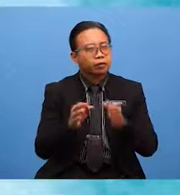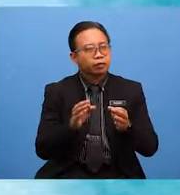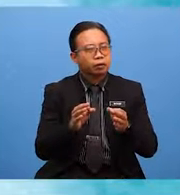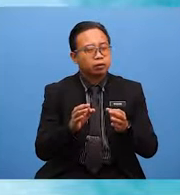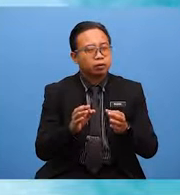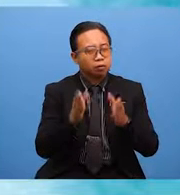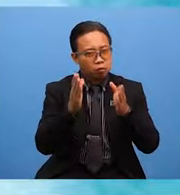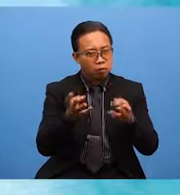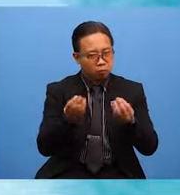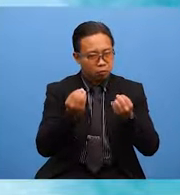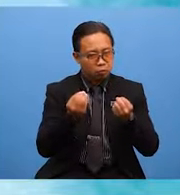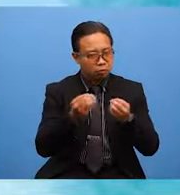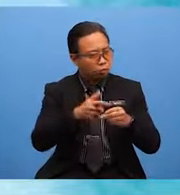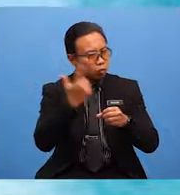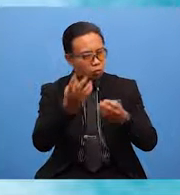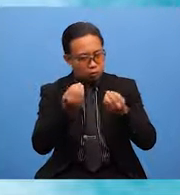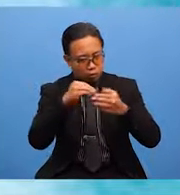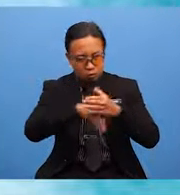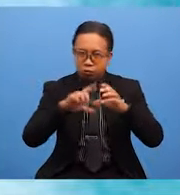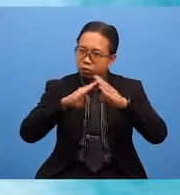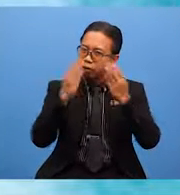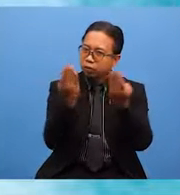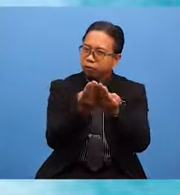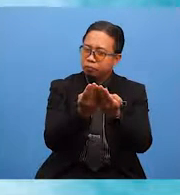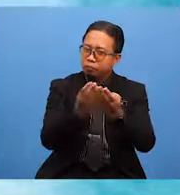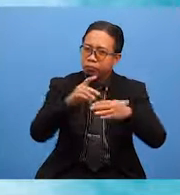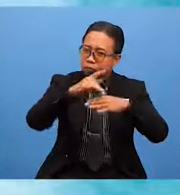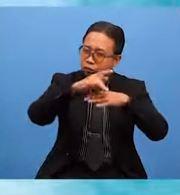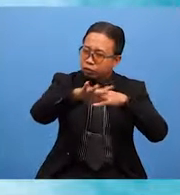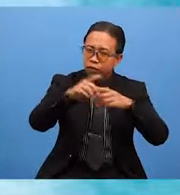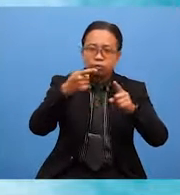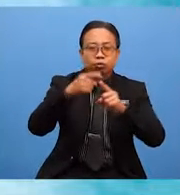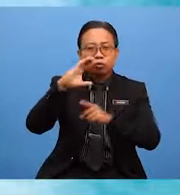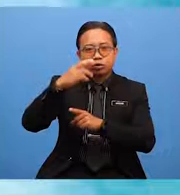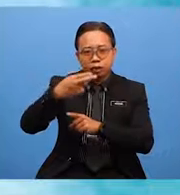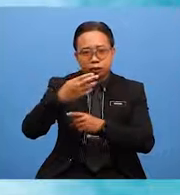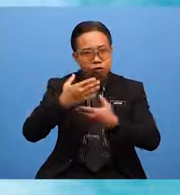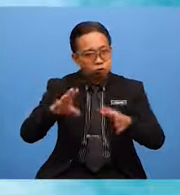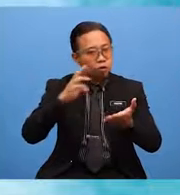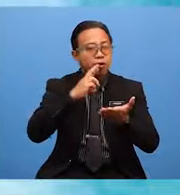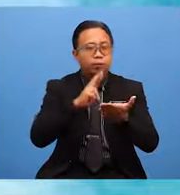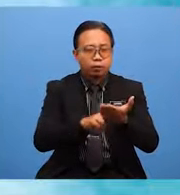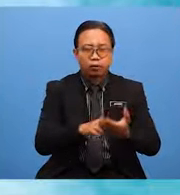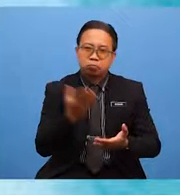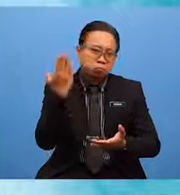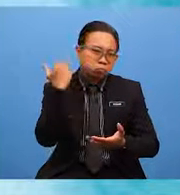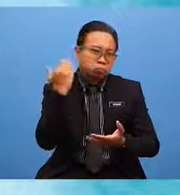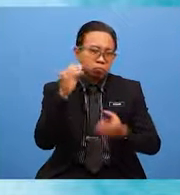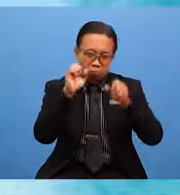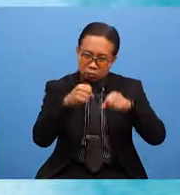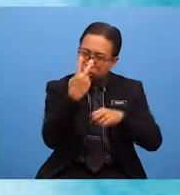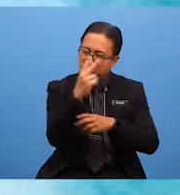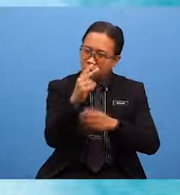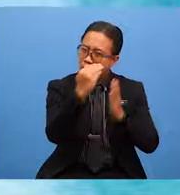would love to join this society from the way the trip to Cameron Highlands has been reported. Can you see